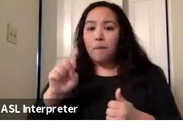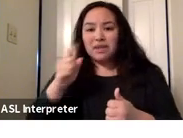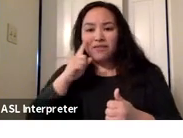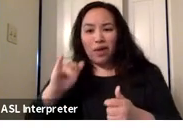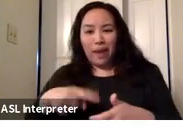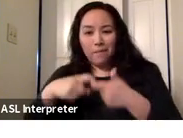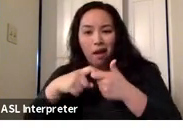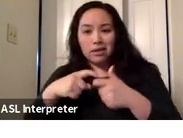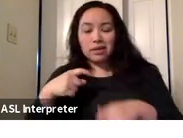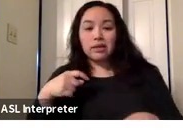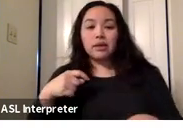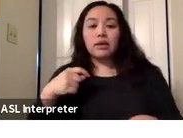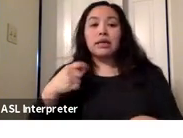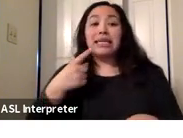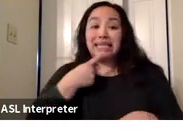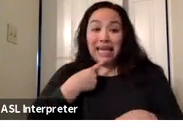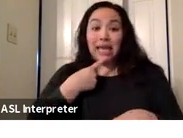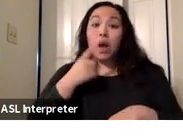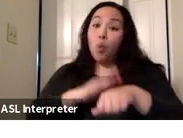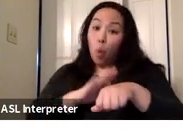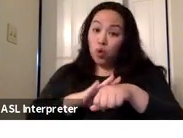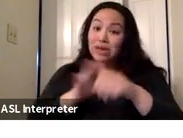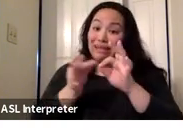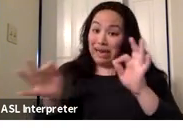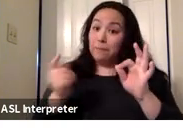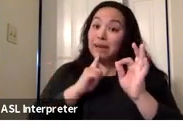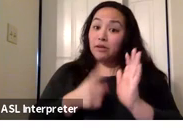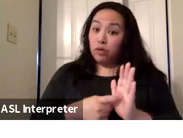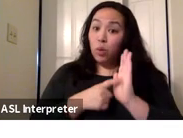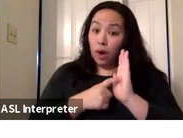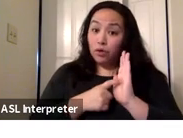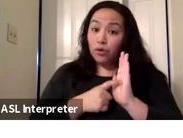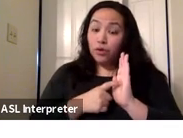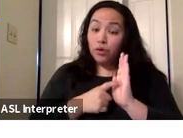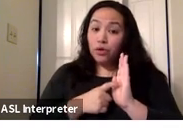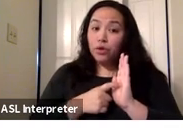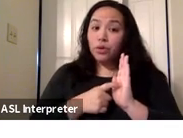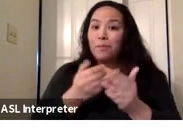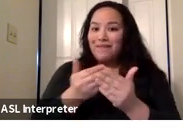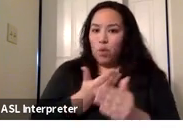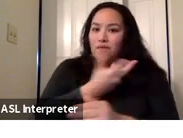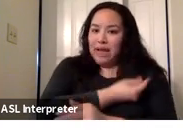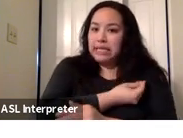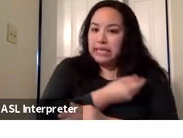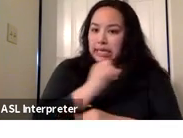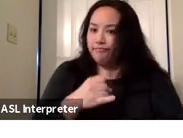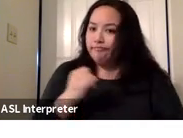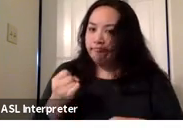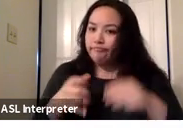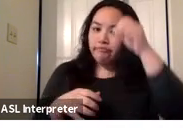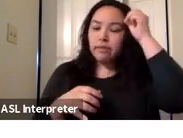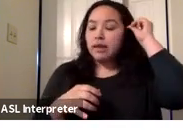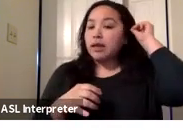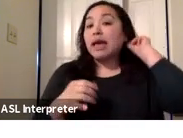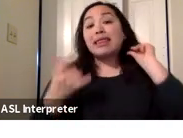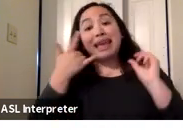a warning statement would be required for for the vaccine. And the California Department of